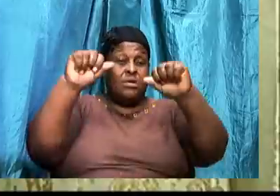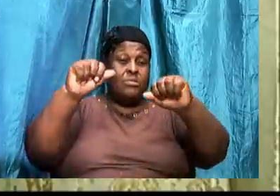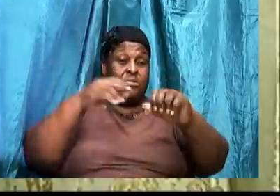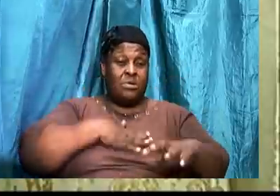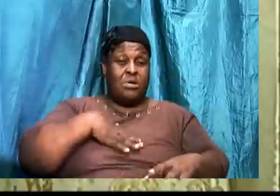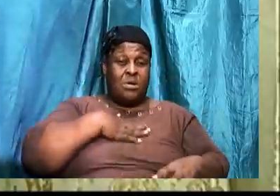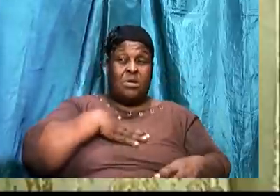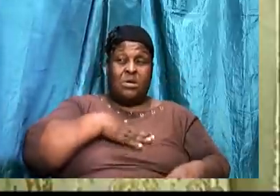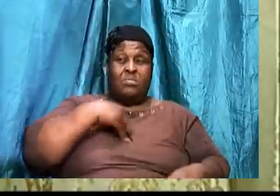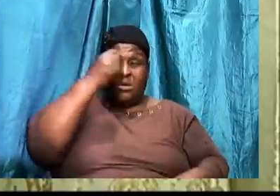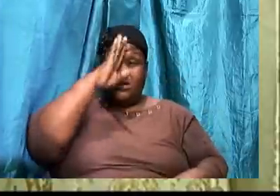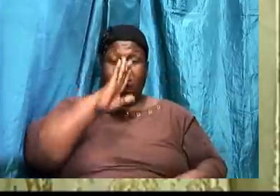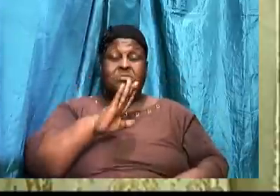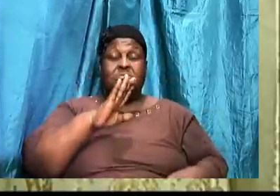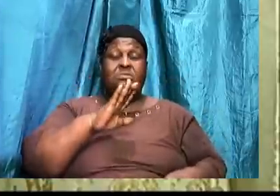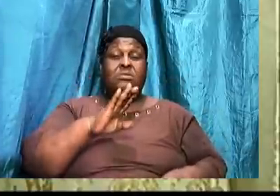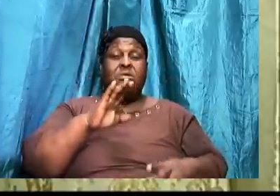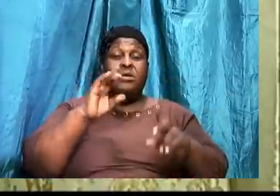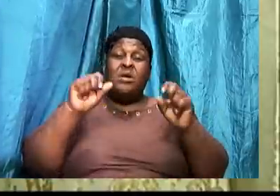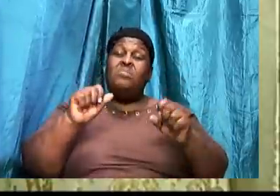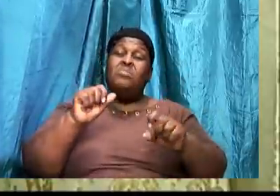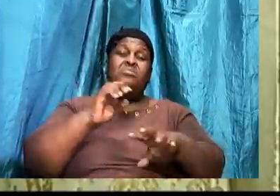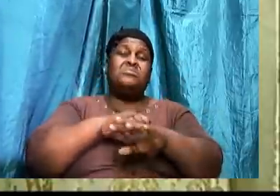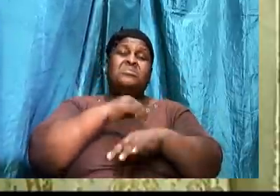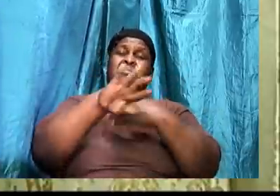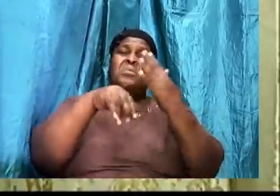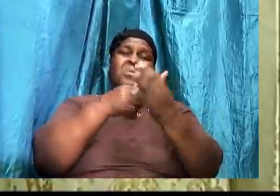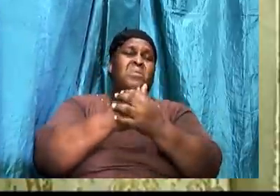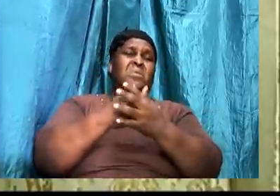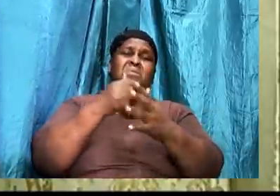must have all time have the shield of faith.